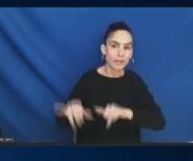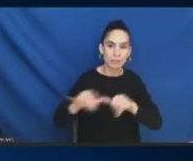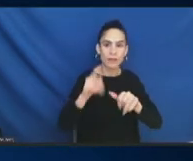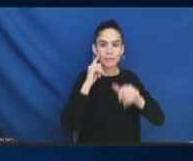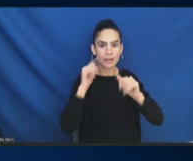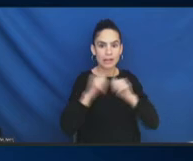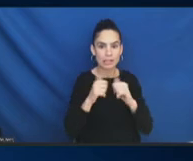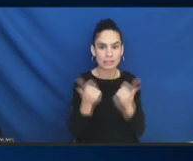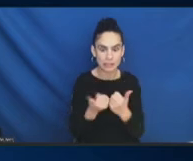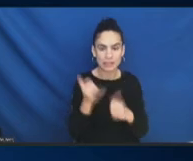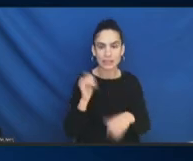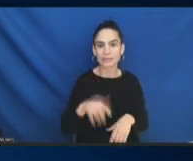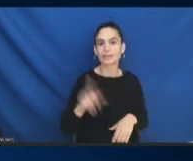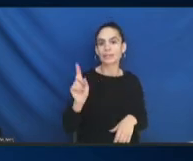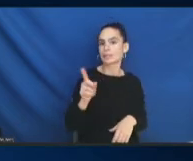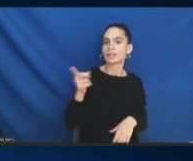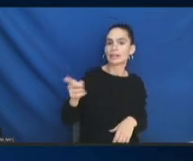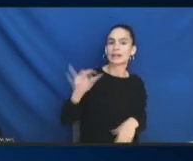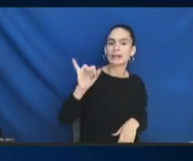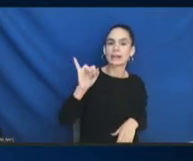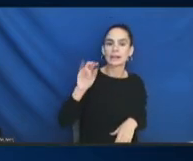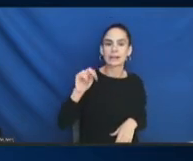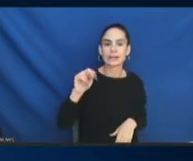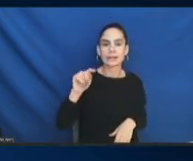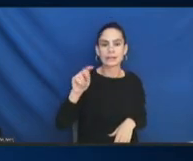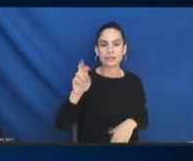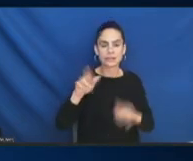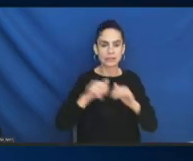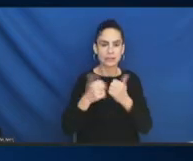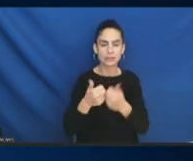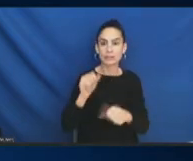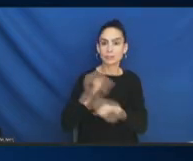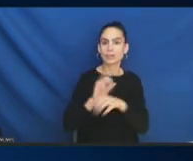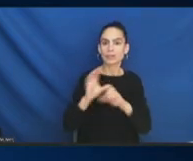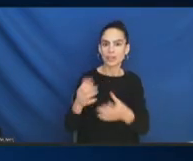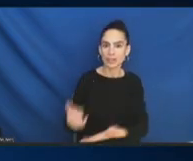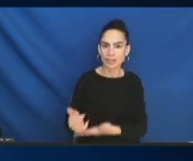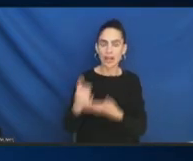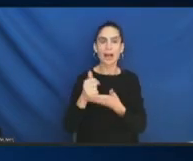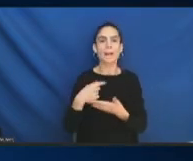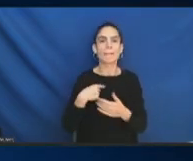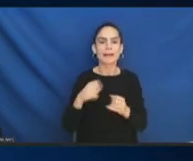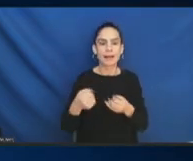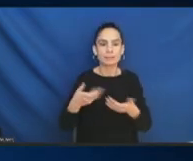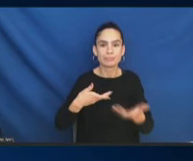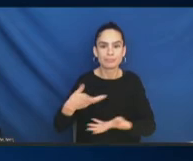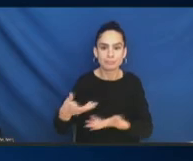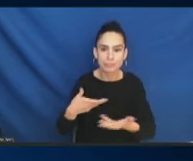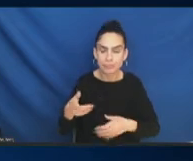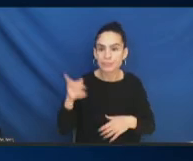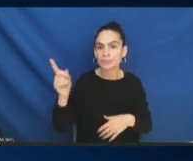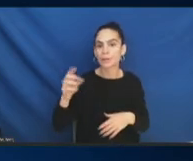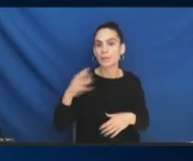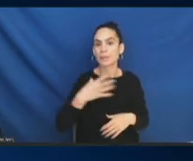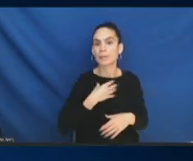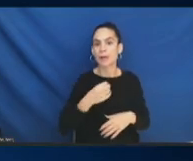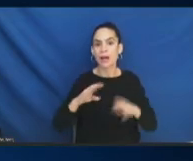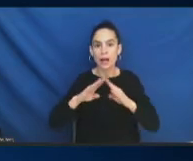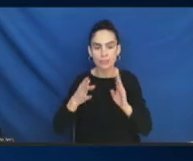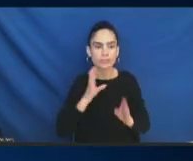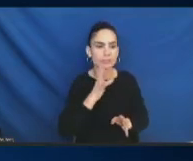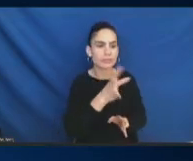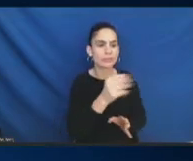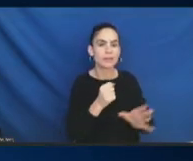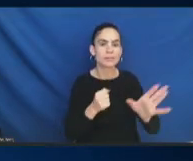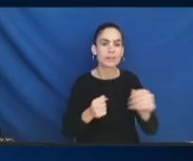helpful for us to interact with, because that is what the White House does, is they bring all of the agencies together to work through what they can